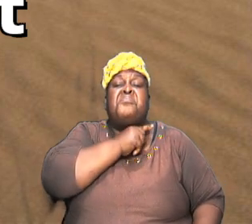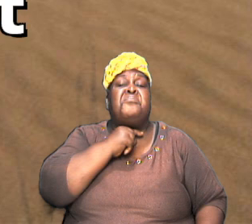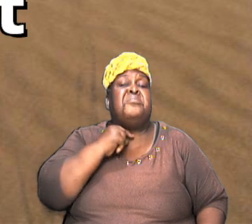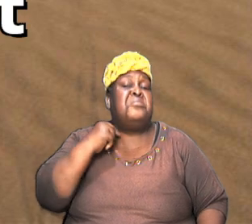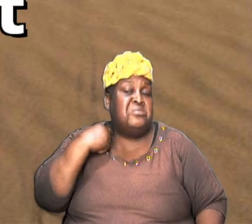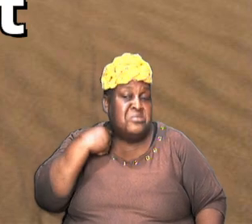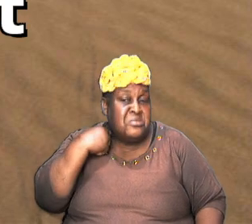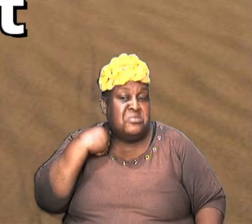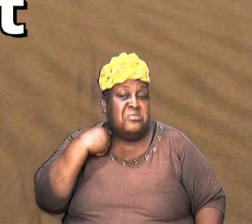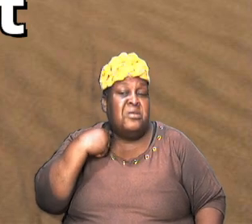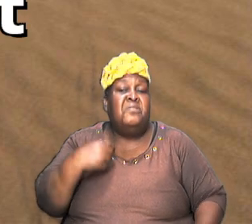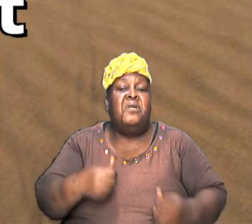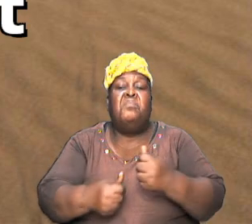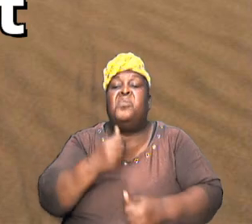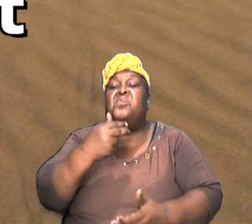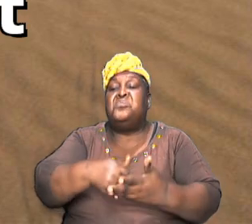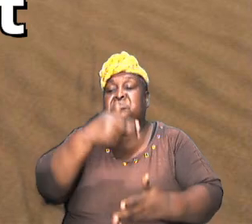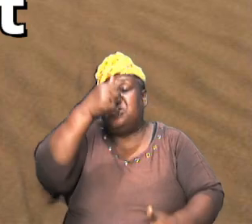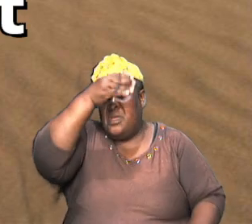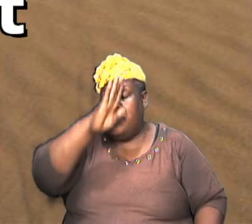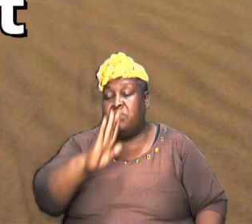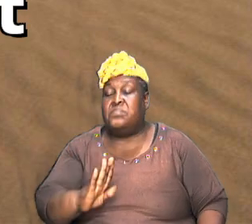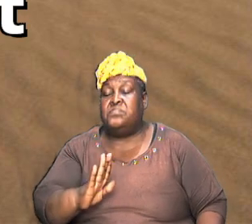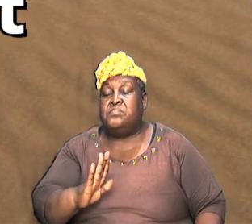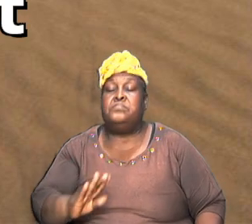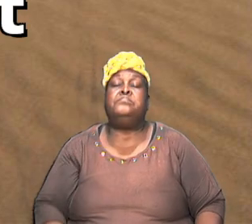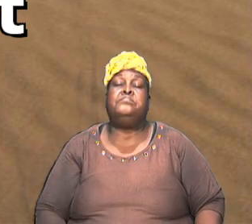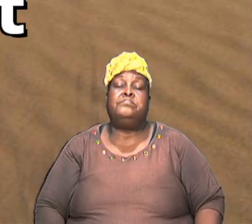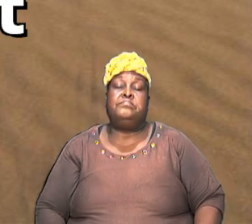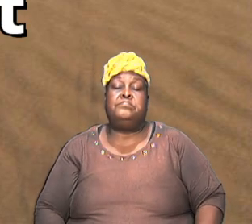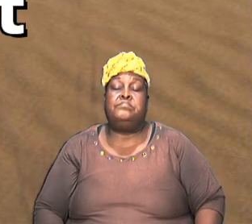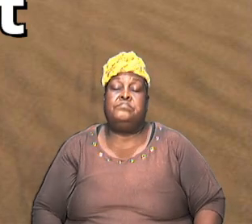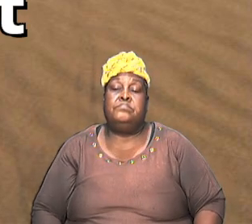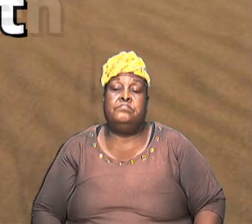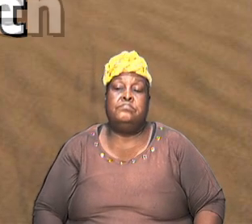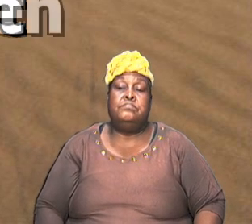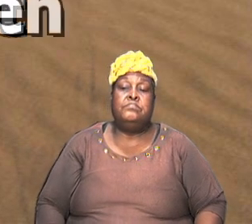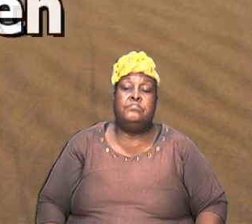of the most high God